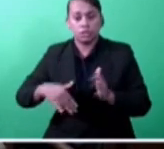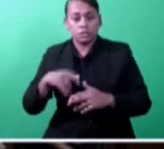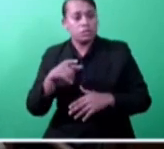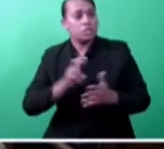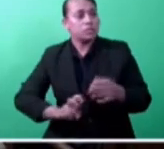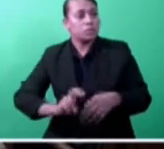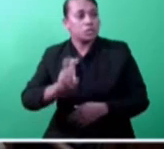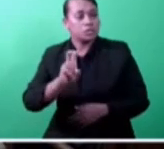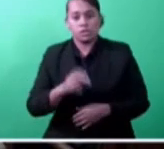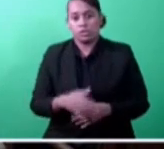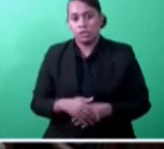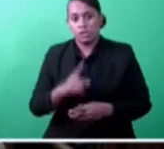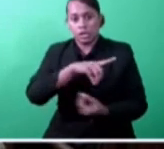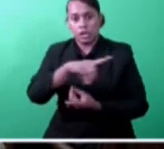Disaster Management and... Subtitling